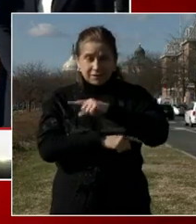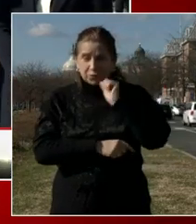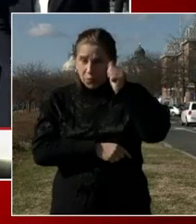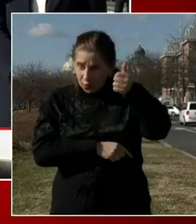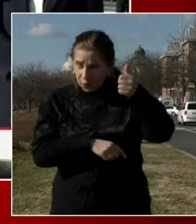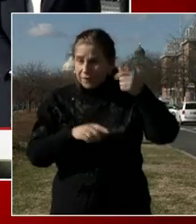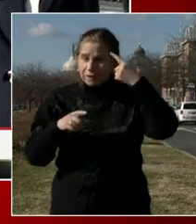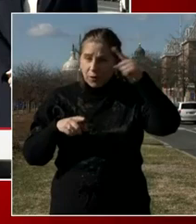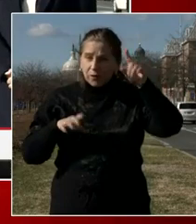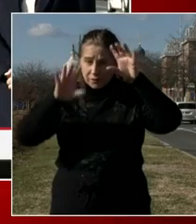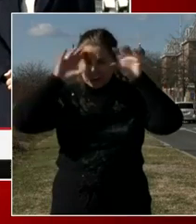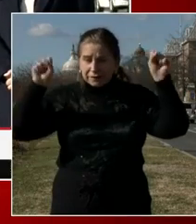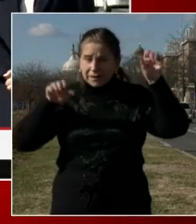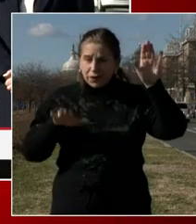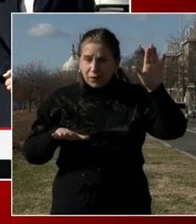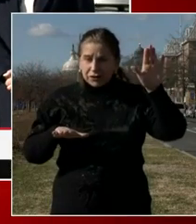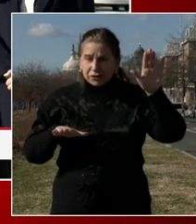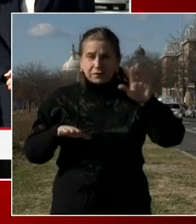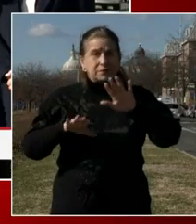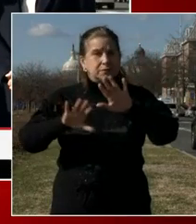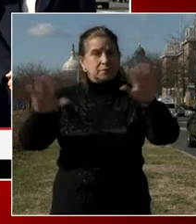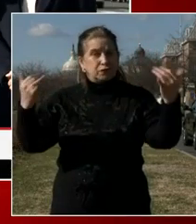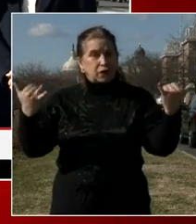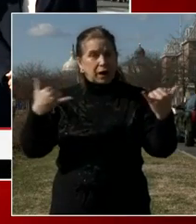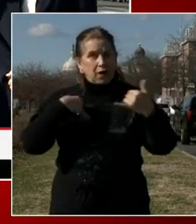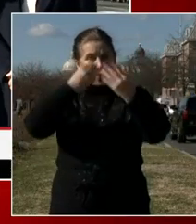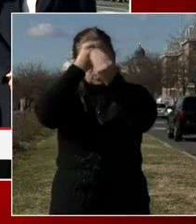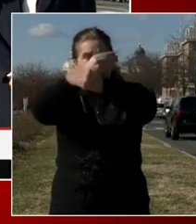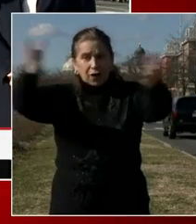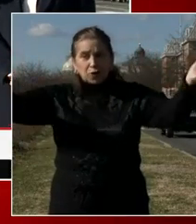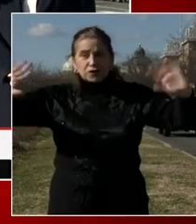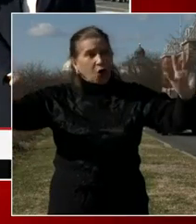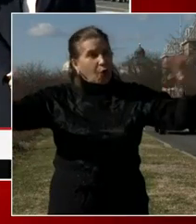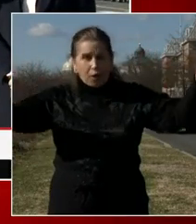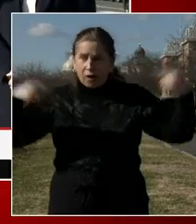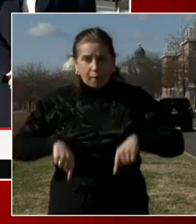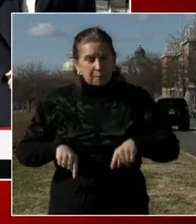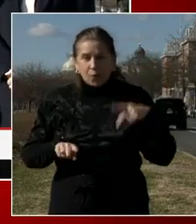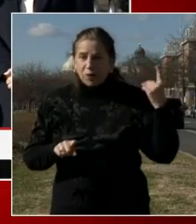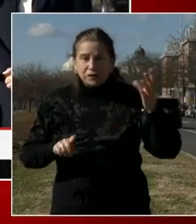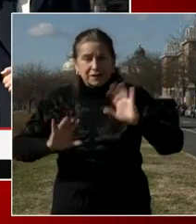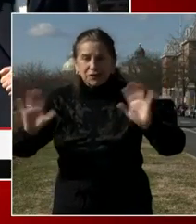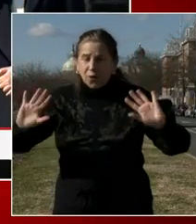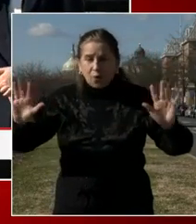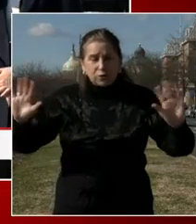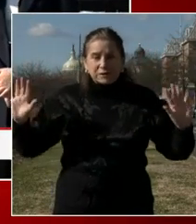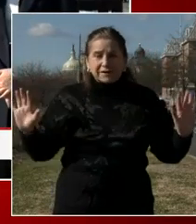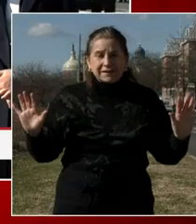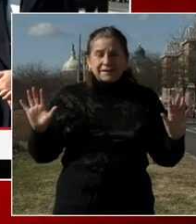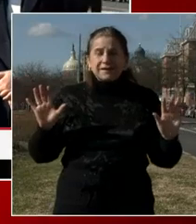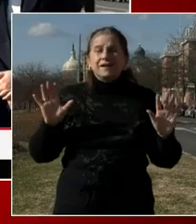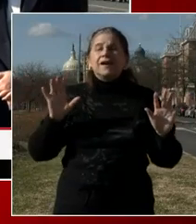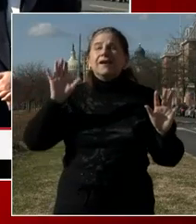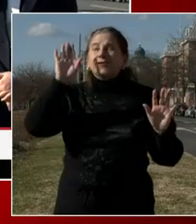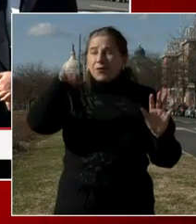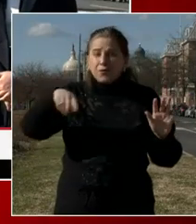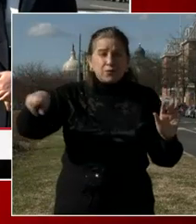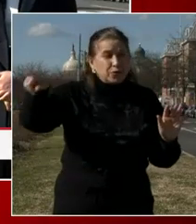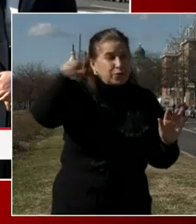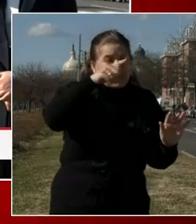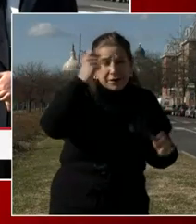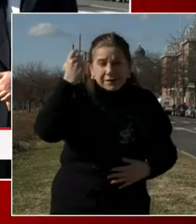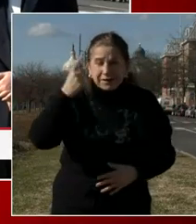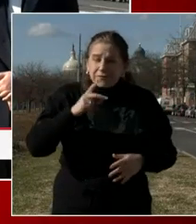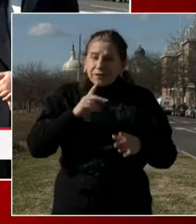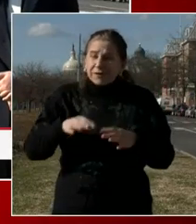not coming to Washington right now, there are reasons why we want to make sure that individuals understand the importance of coming back to Washington as a